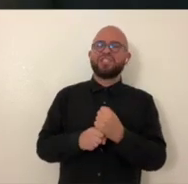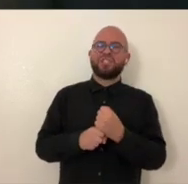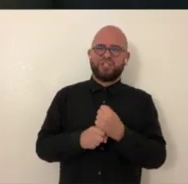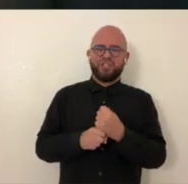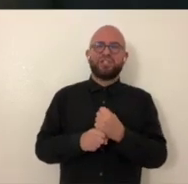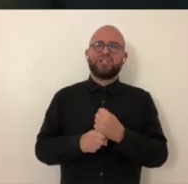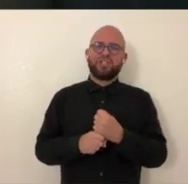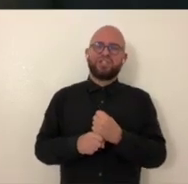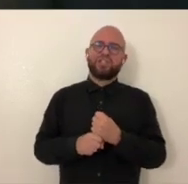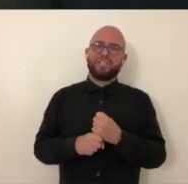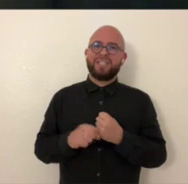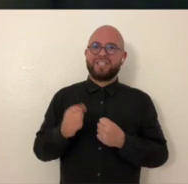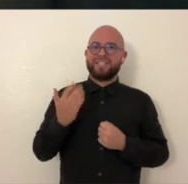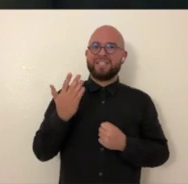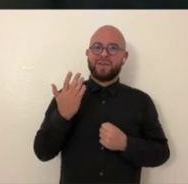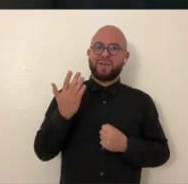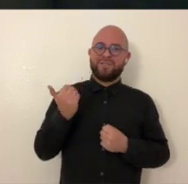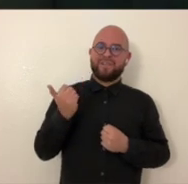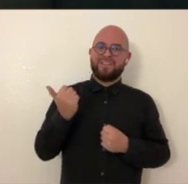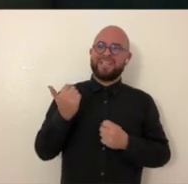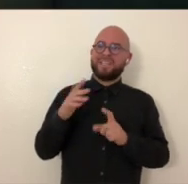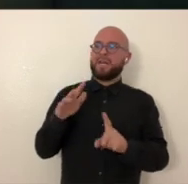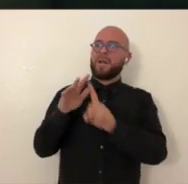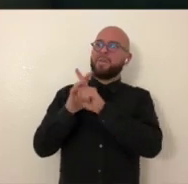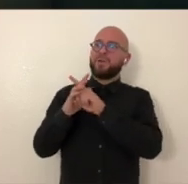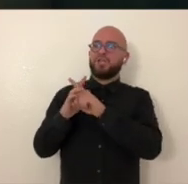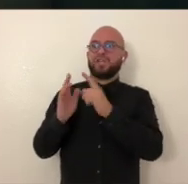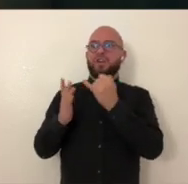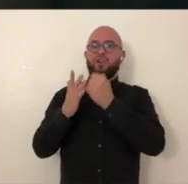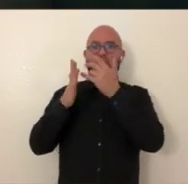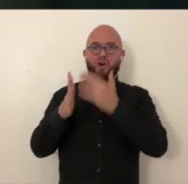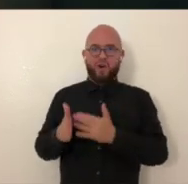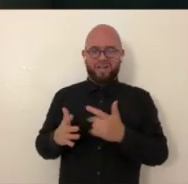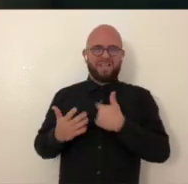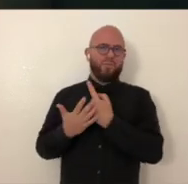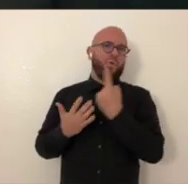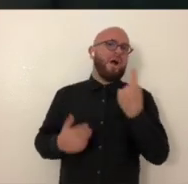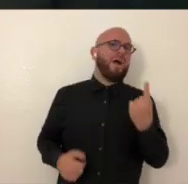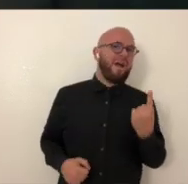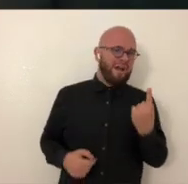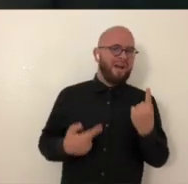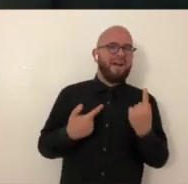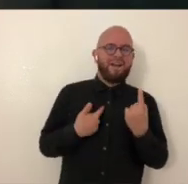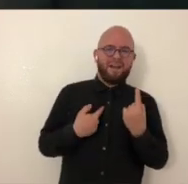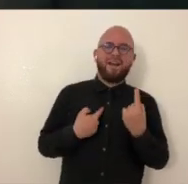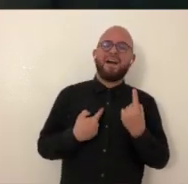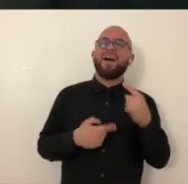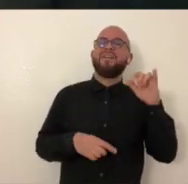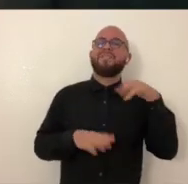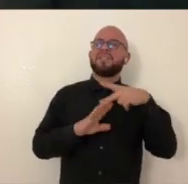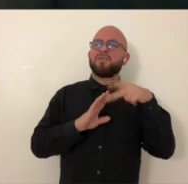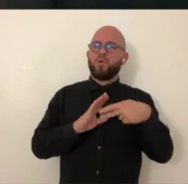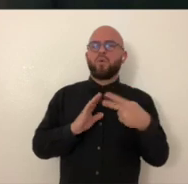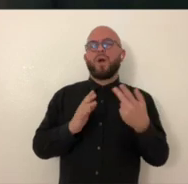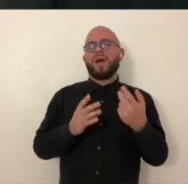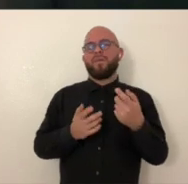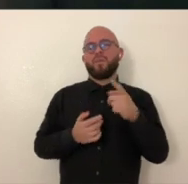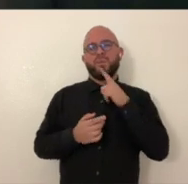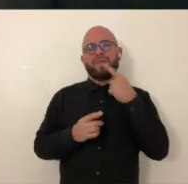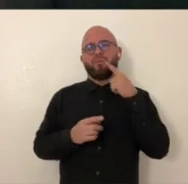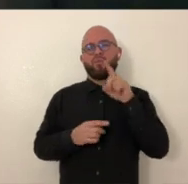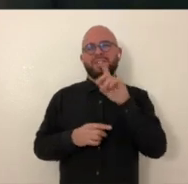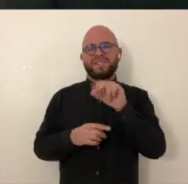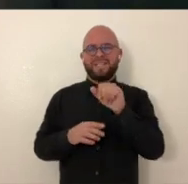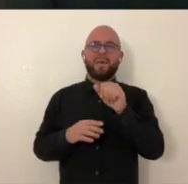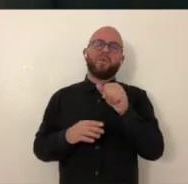this year I am one of the 15 VSA emerging artists through the Kennedy Center. It's a program